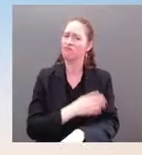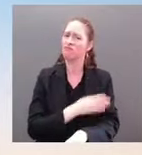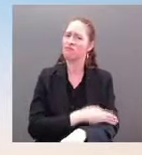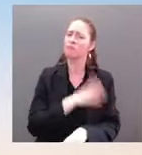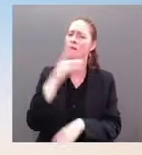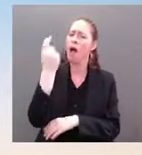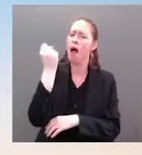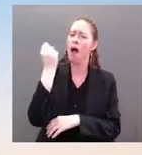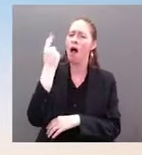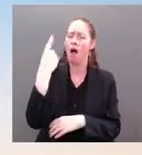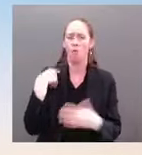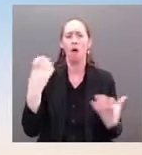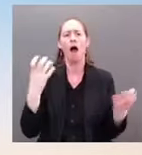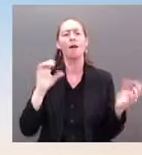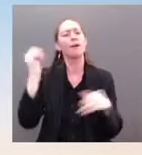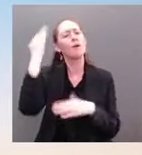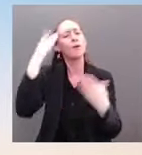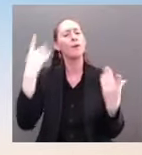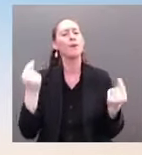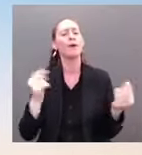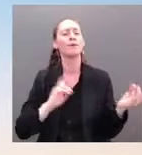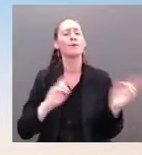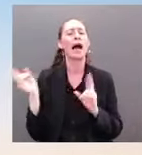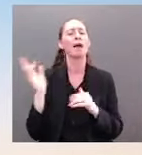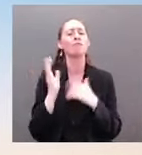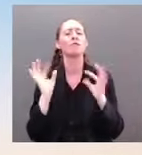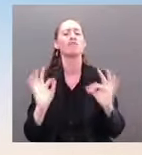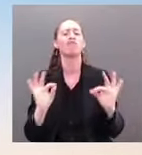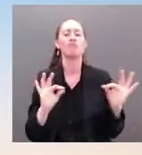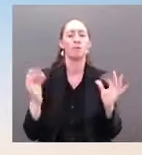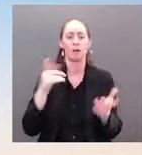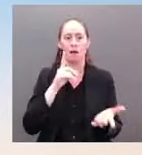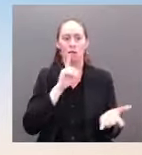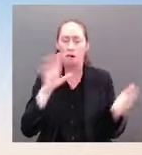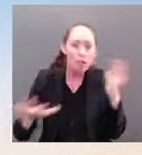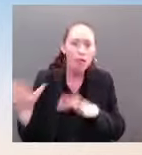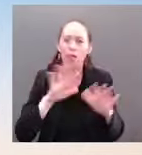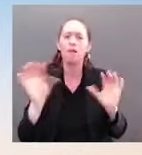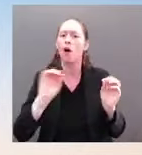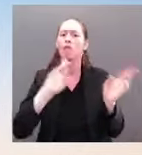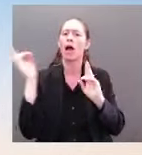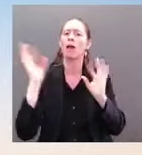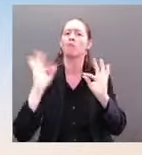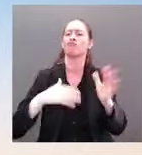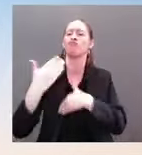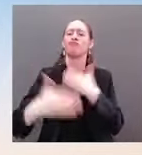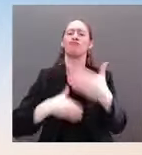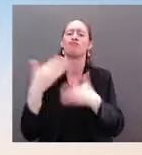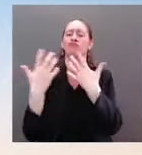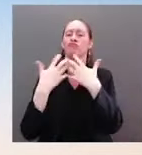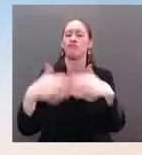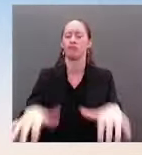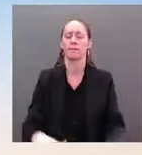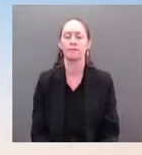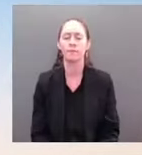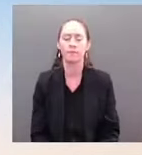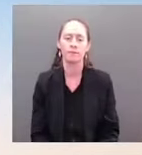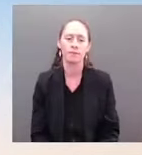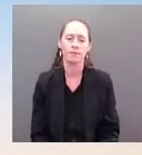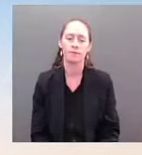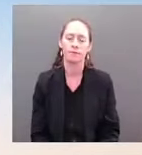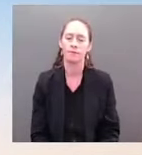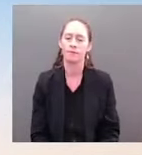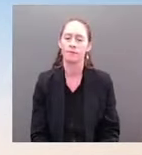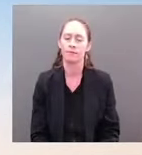Americans rely on. The majority of our critical infrastructure, as you know, is owned and operated by the private sector, and those